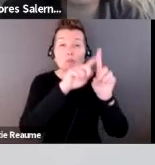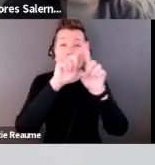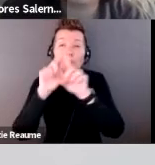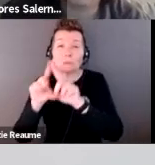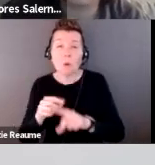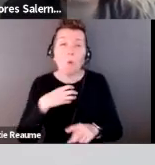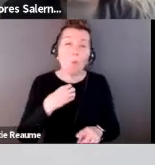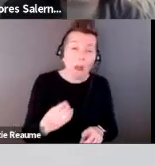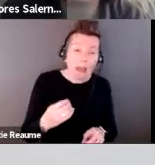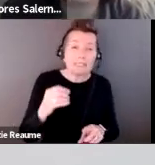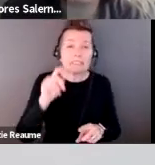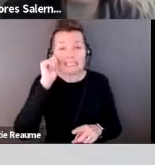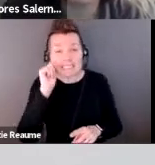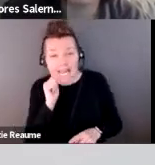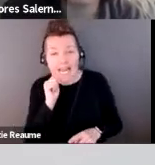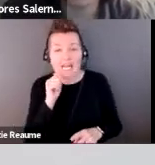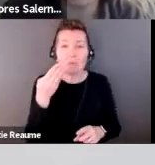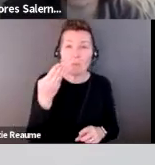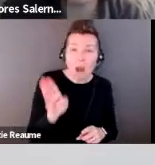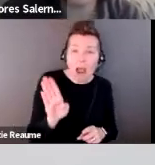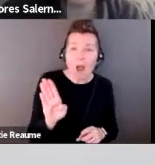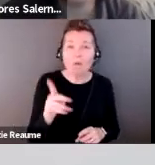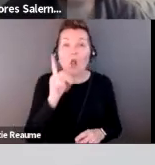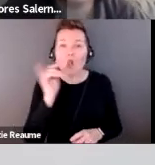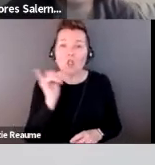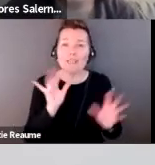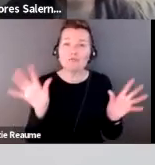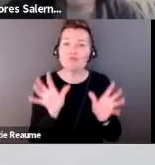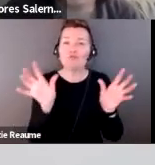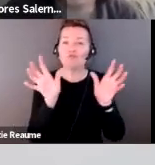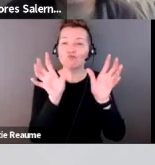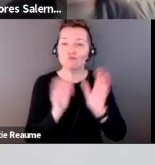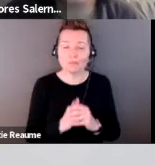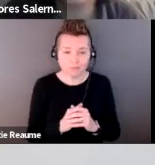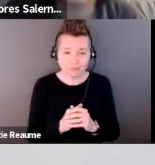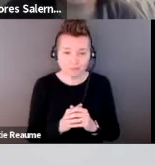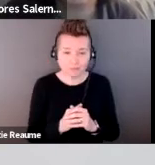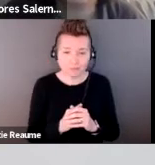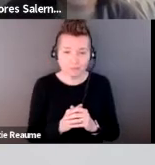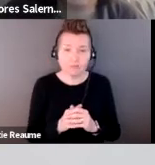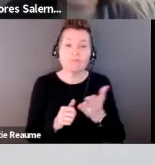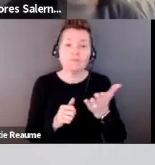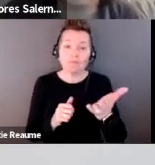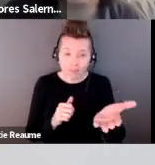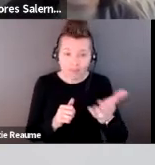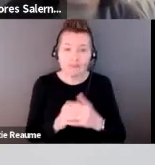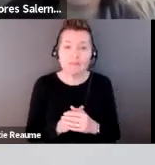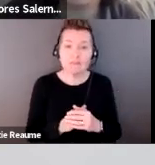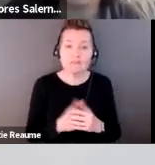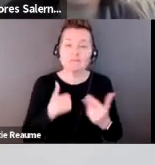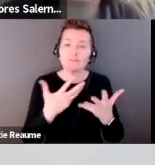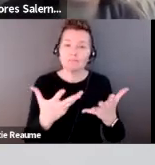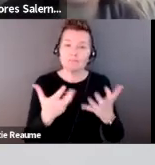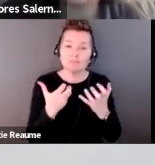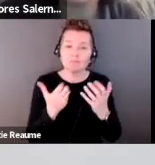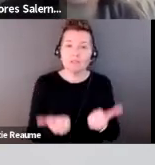resemble a decorative ruffle. I called an offering to imply an action between more than one and the